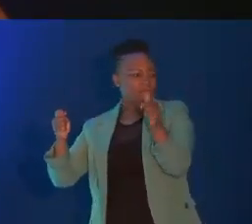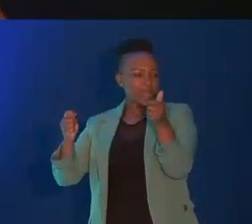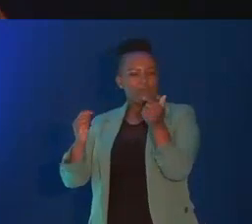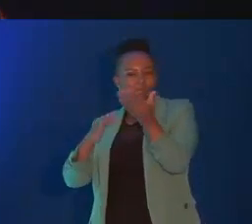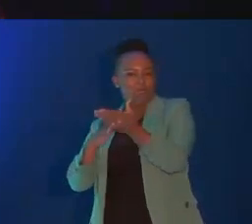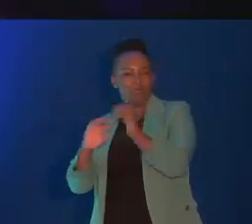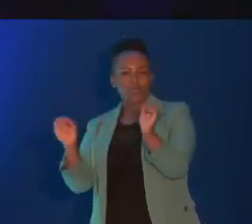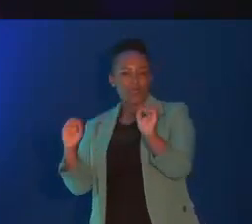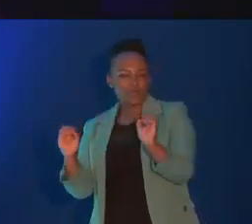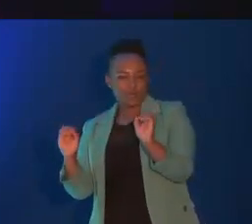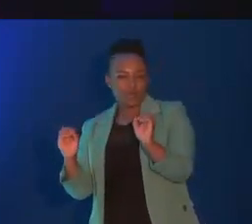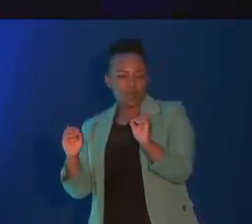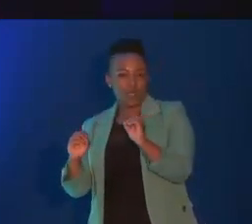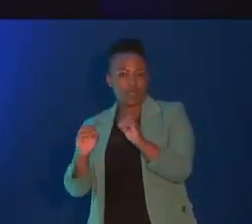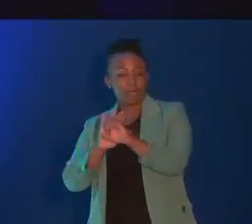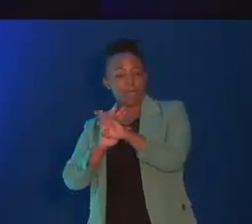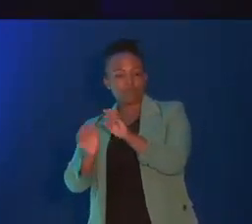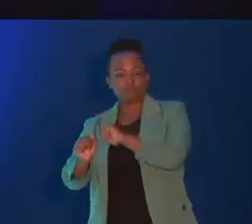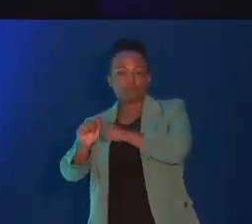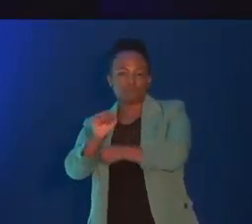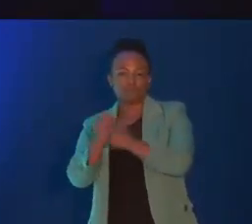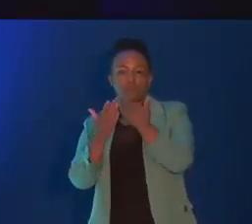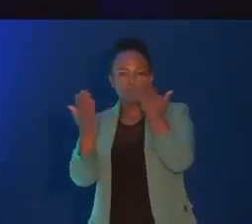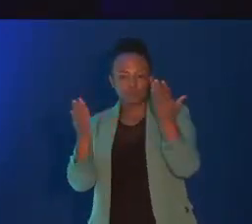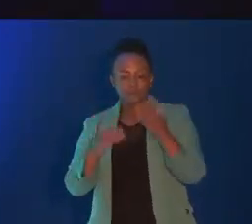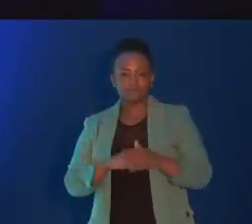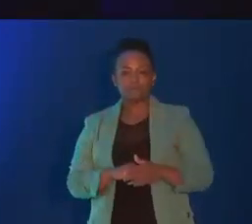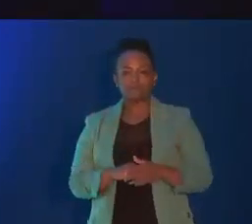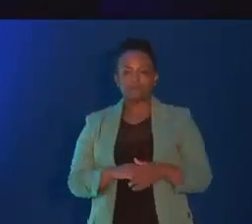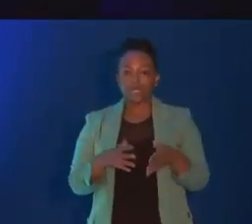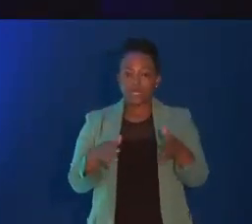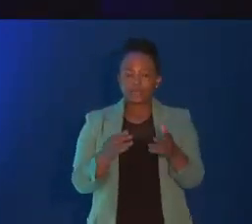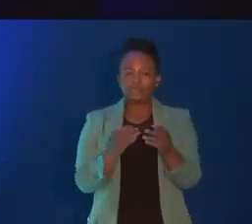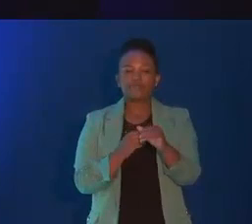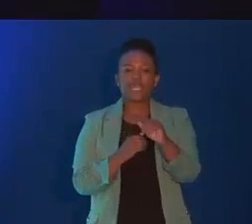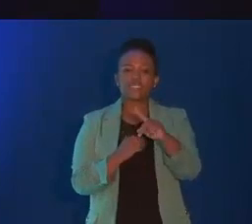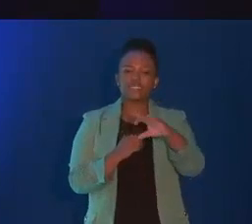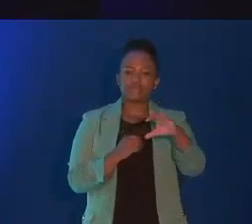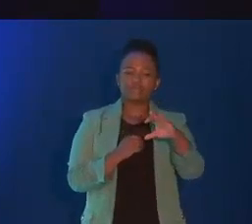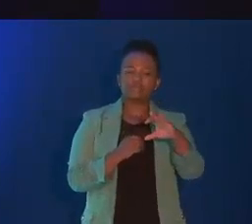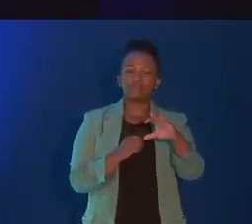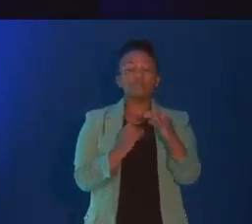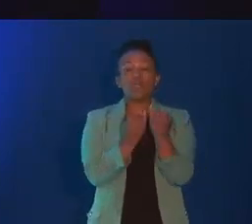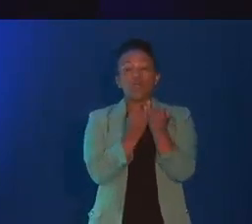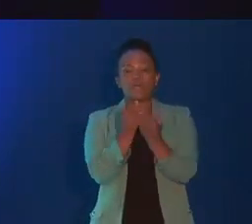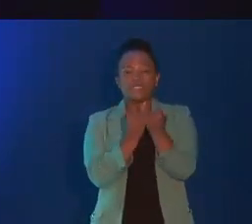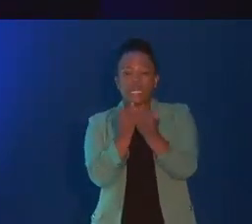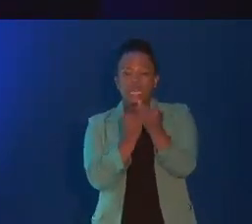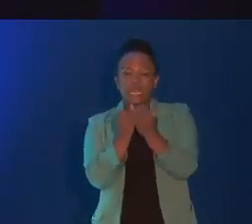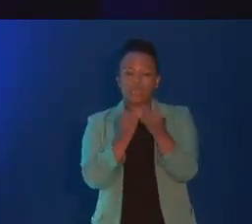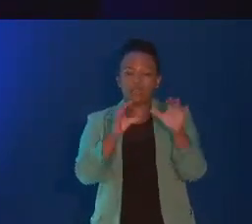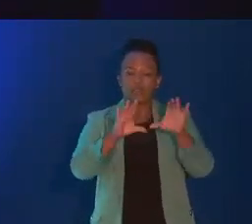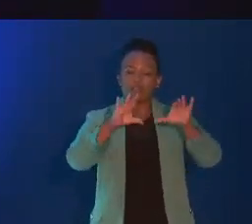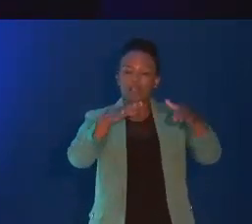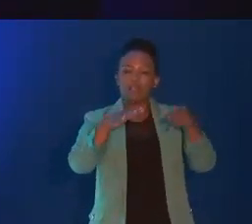excessive market power. Here, we are working with the Competition Commission to protect small enterprises from